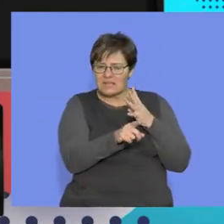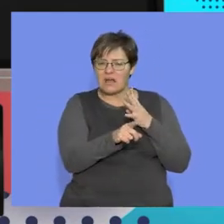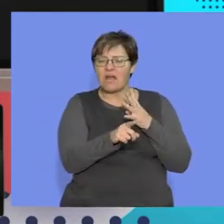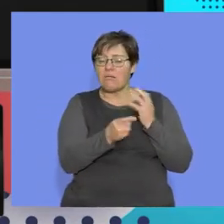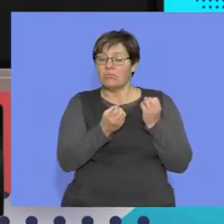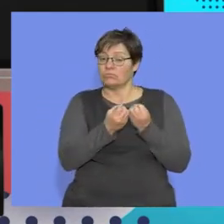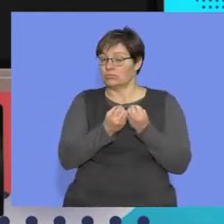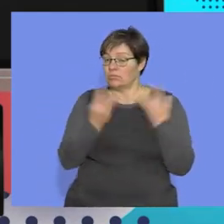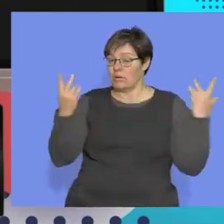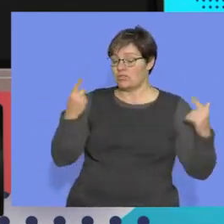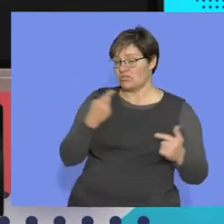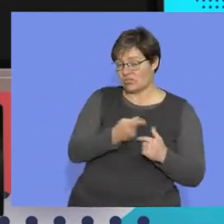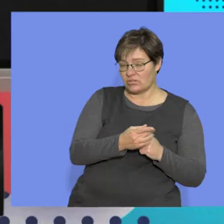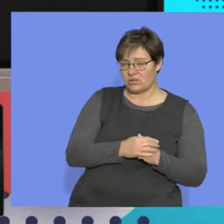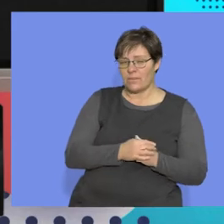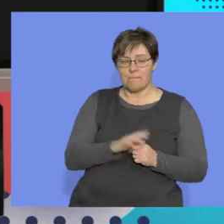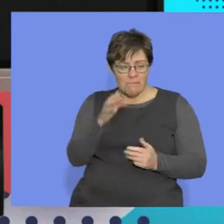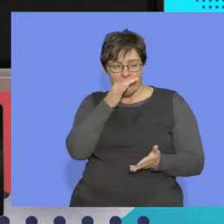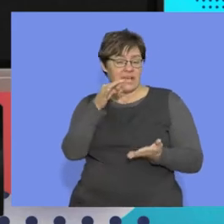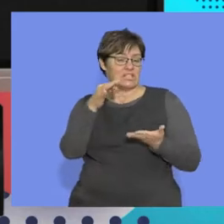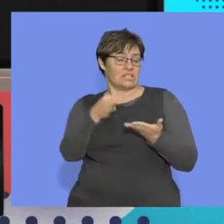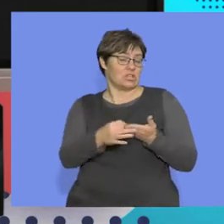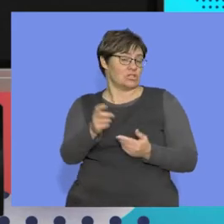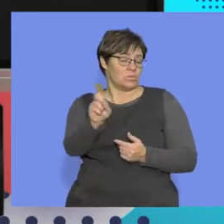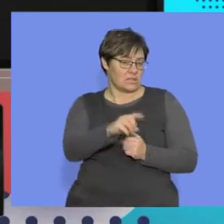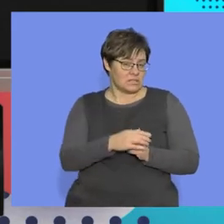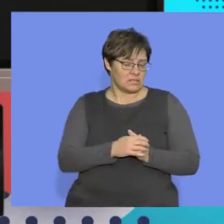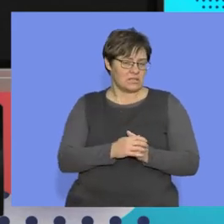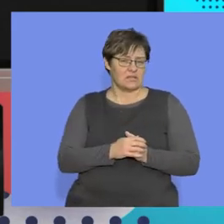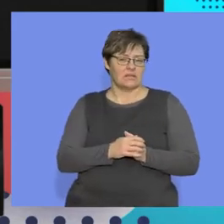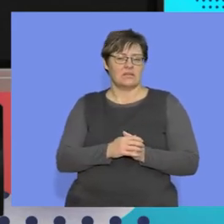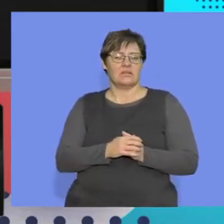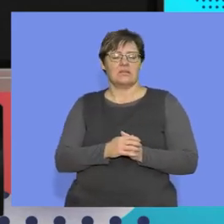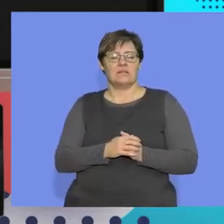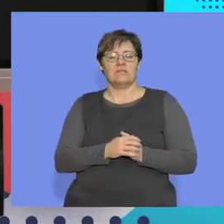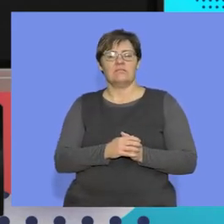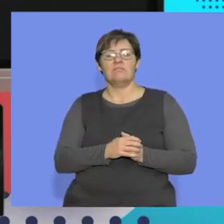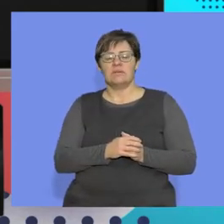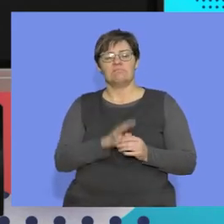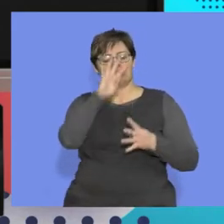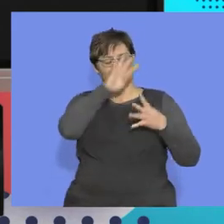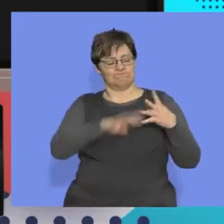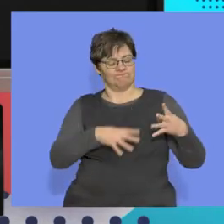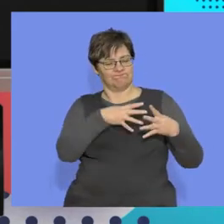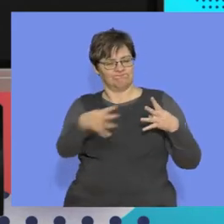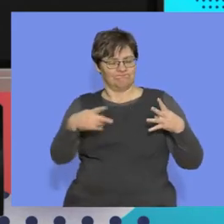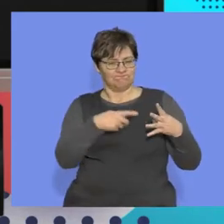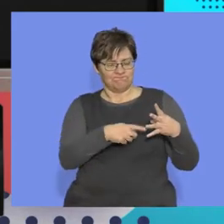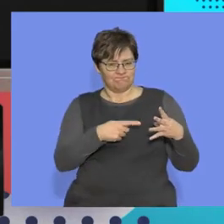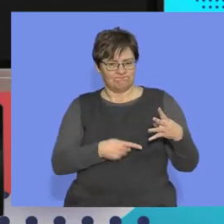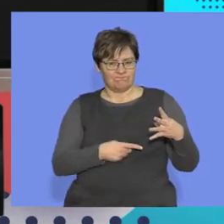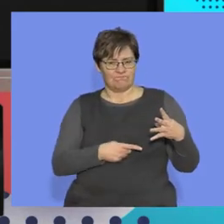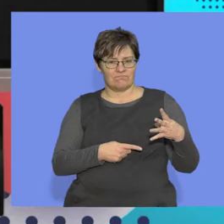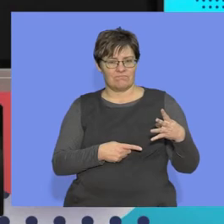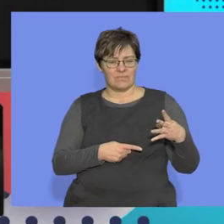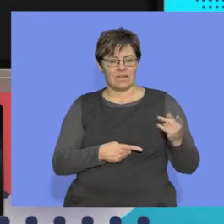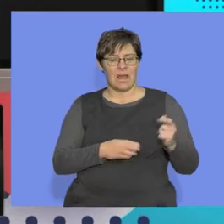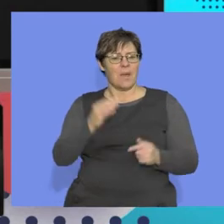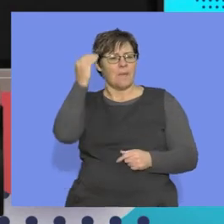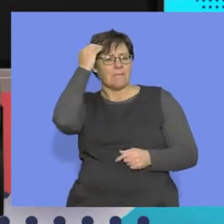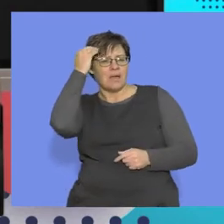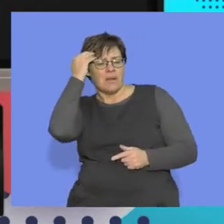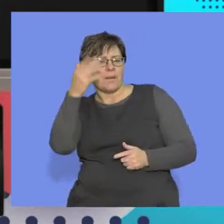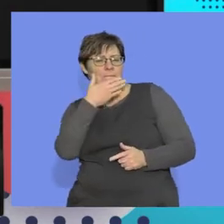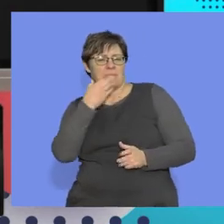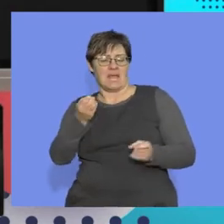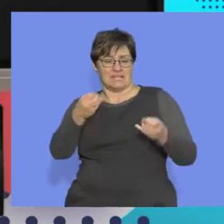not too much of that. What I would suggest you do as a study method is to actually make a table, to, like, you know, make a little mind map that